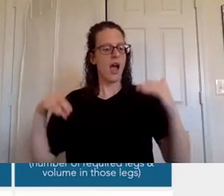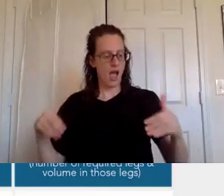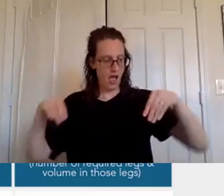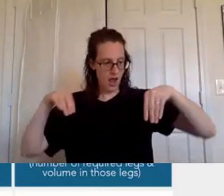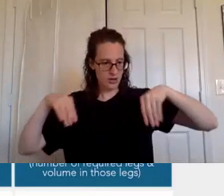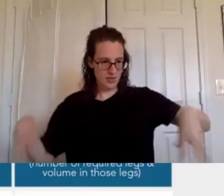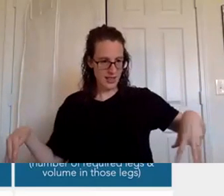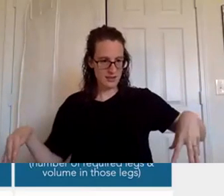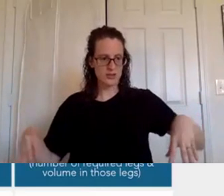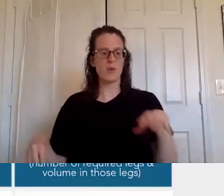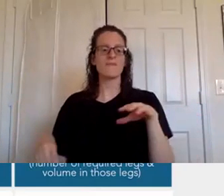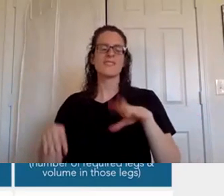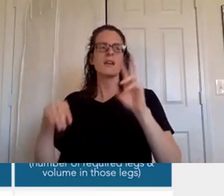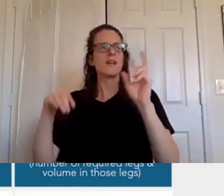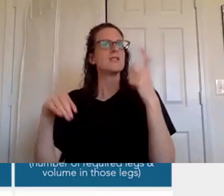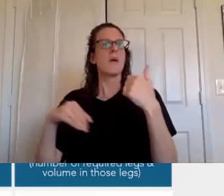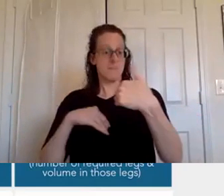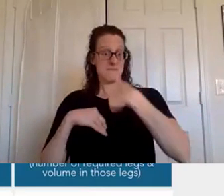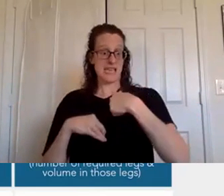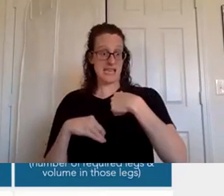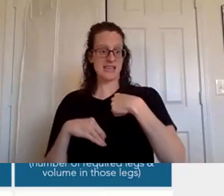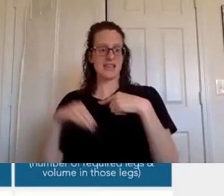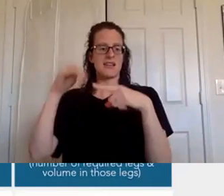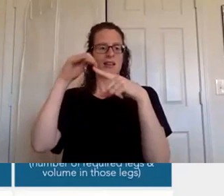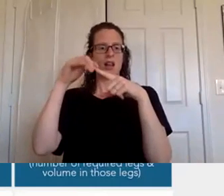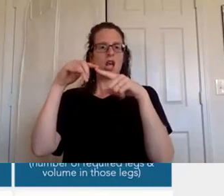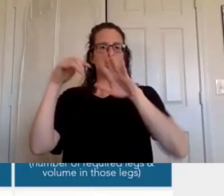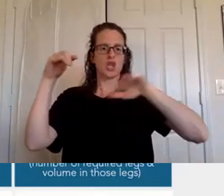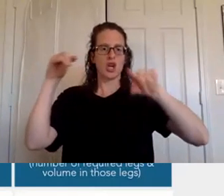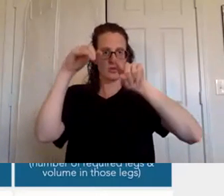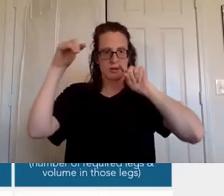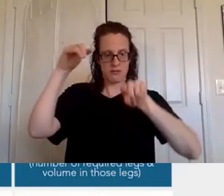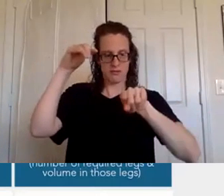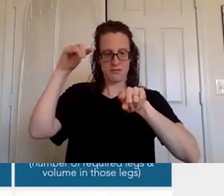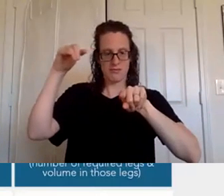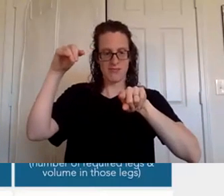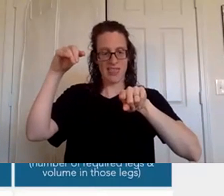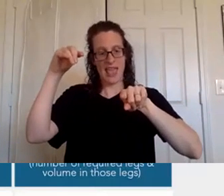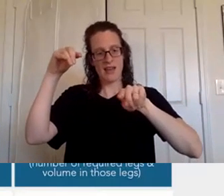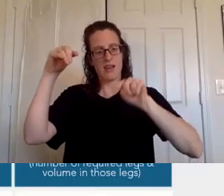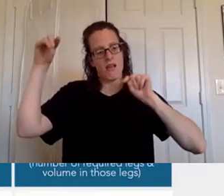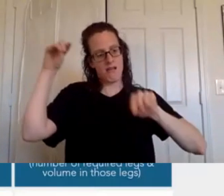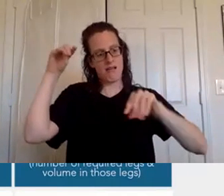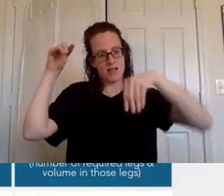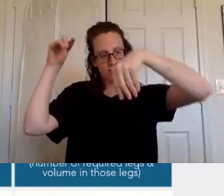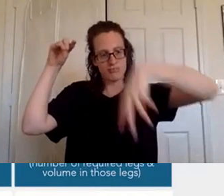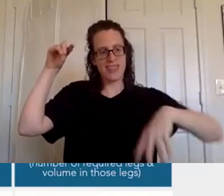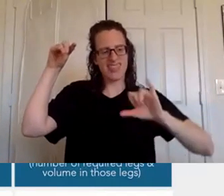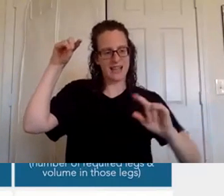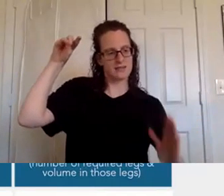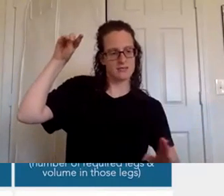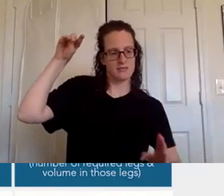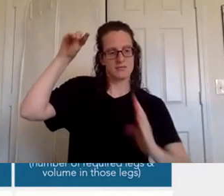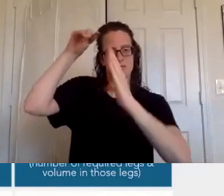child is a leg okay and everyone under them is part of that leg so that child